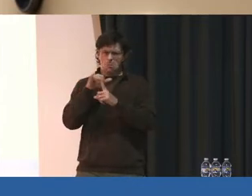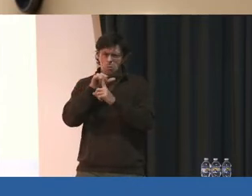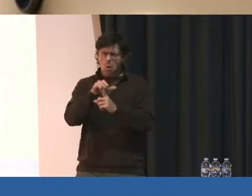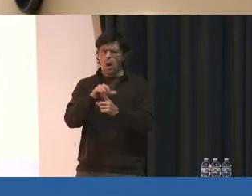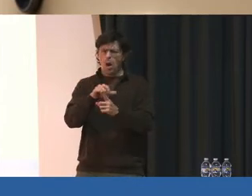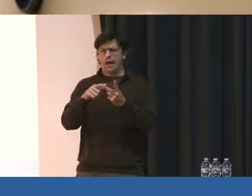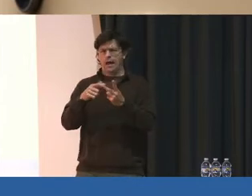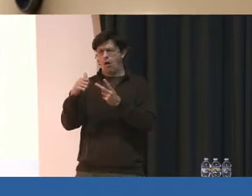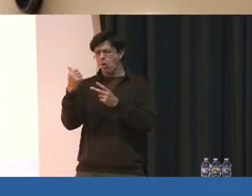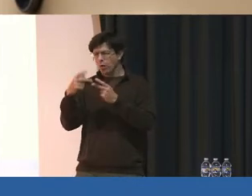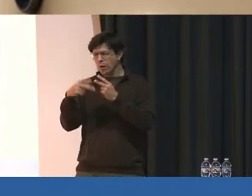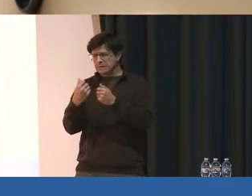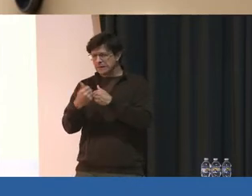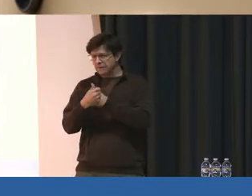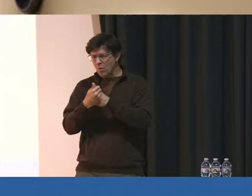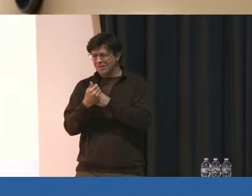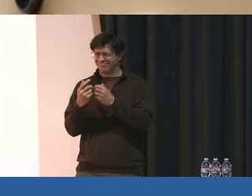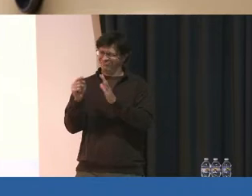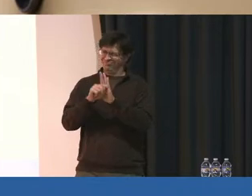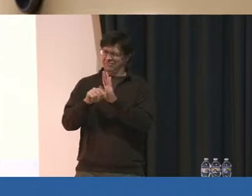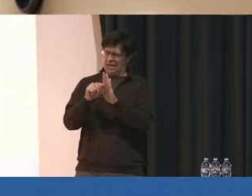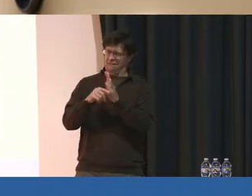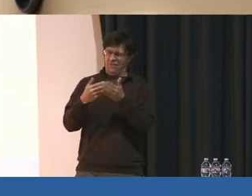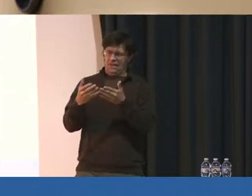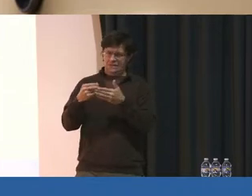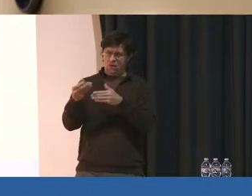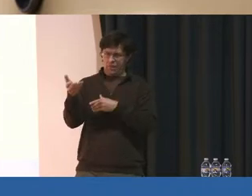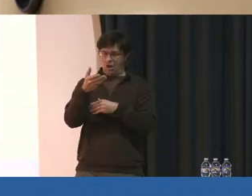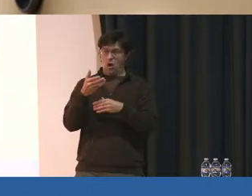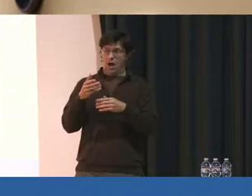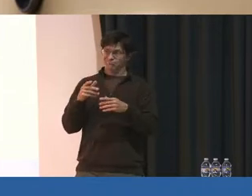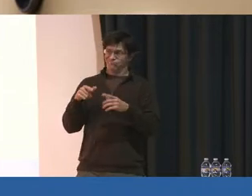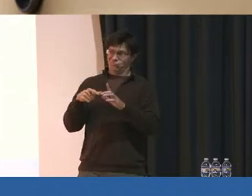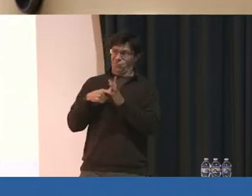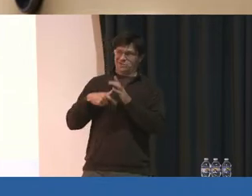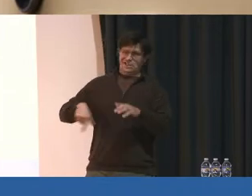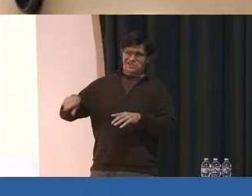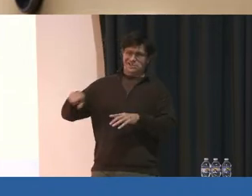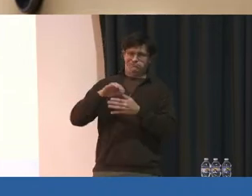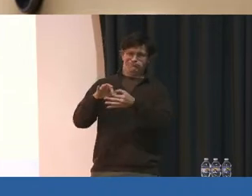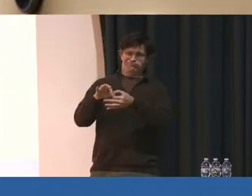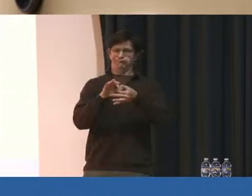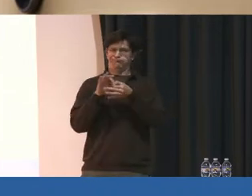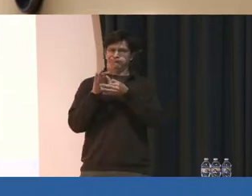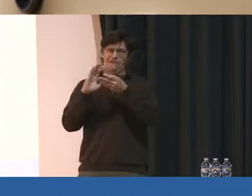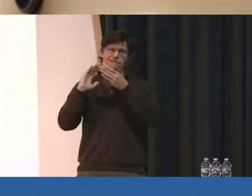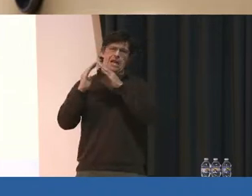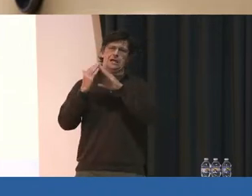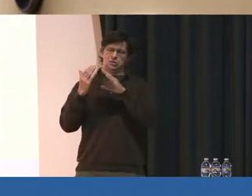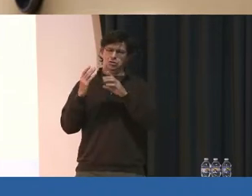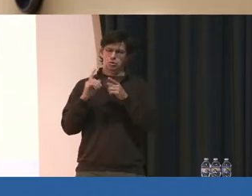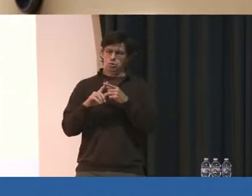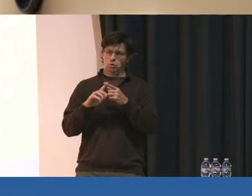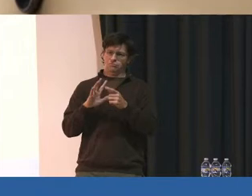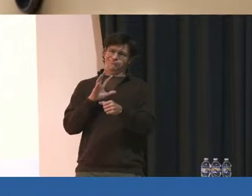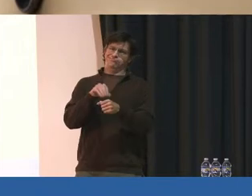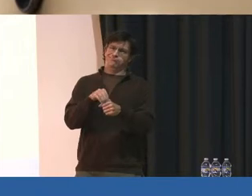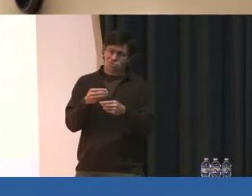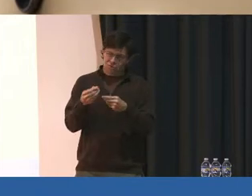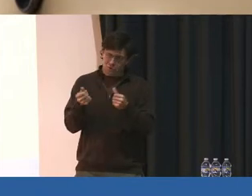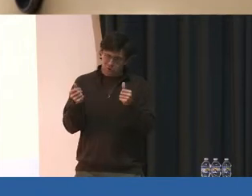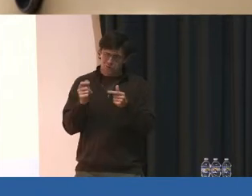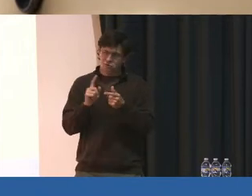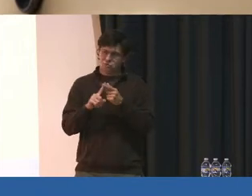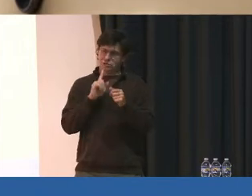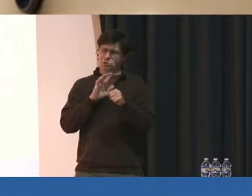that have been out there. These are things that, as a village, it's going to take us ultimately being a part of the solution to